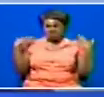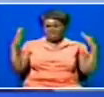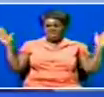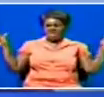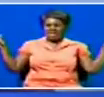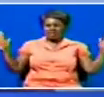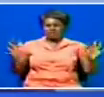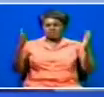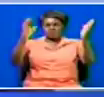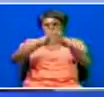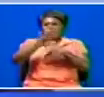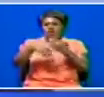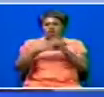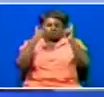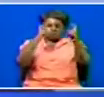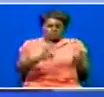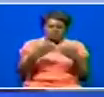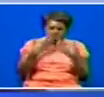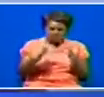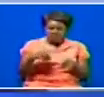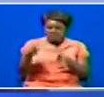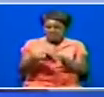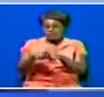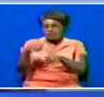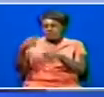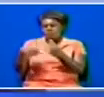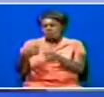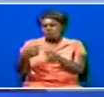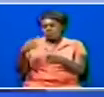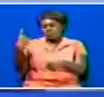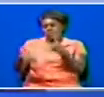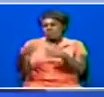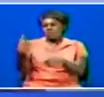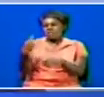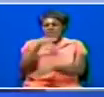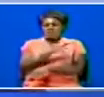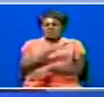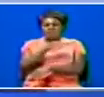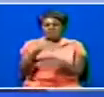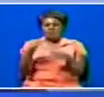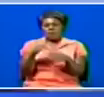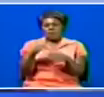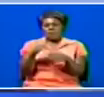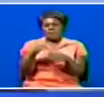Congratulations to all those who already won and those who will continue to win awards this evening right there at the Carnival grounds. All right.